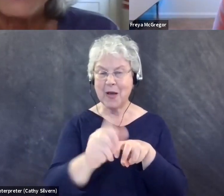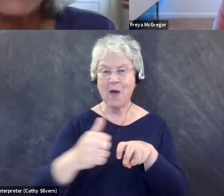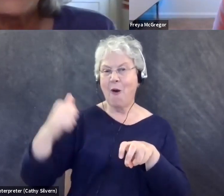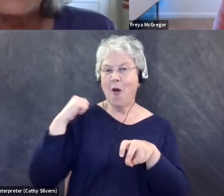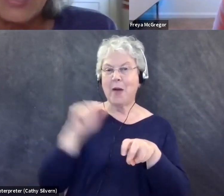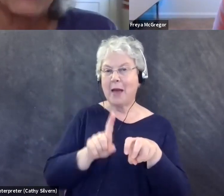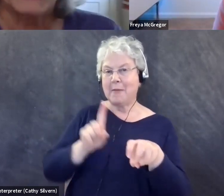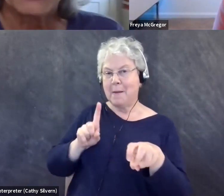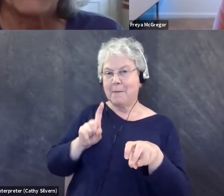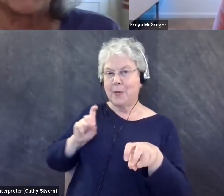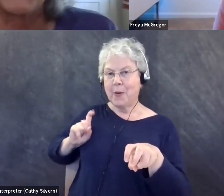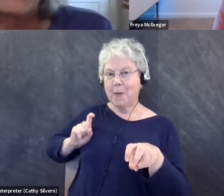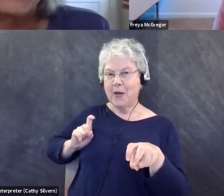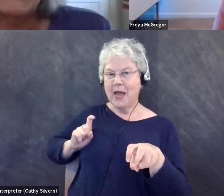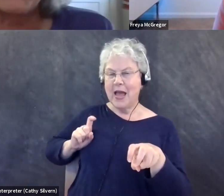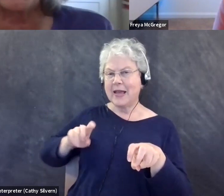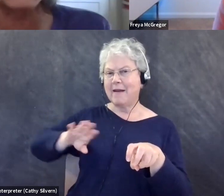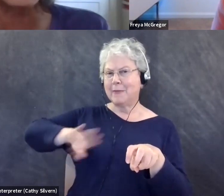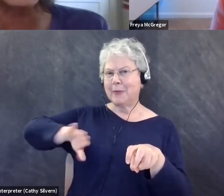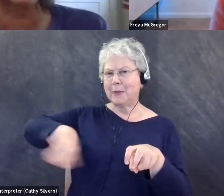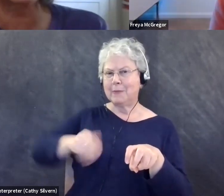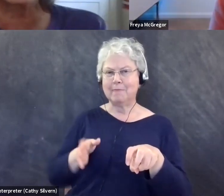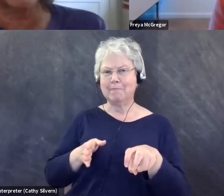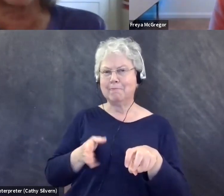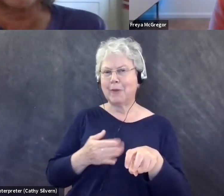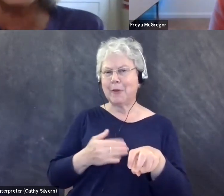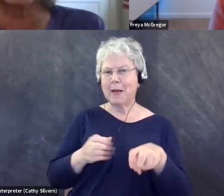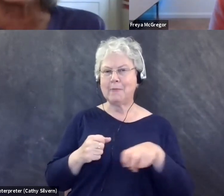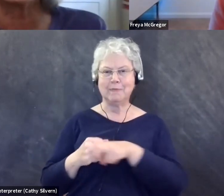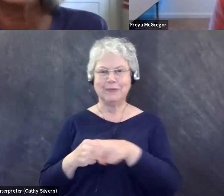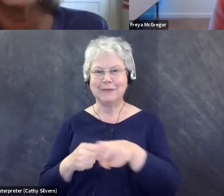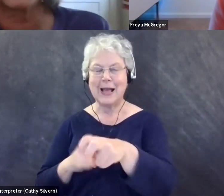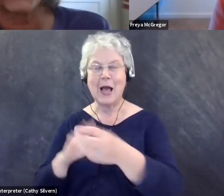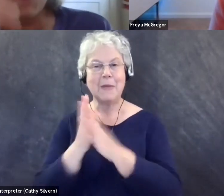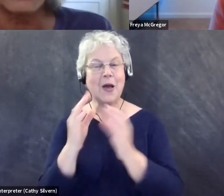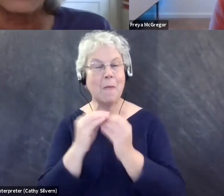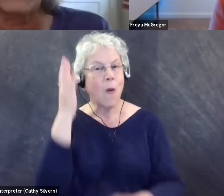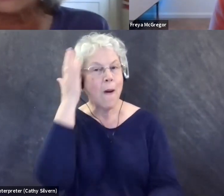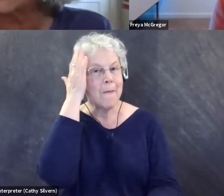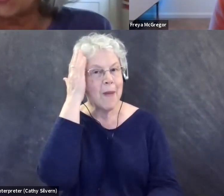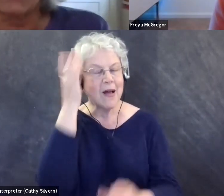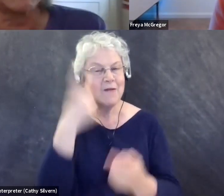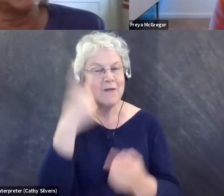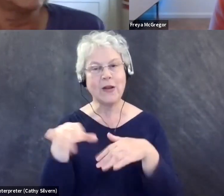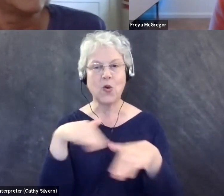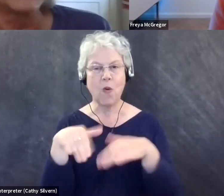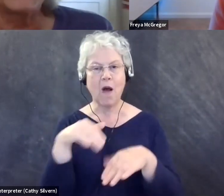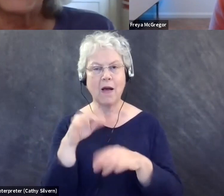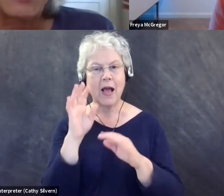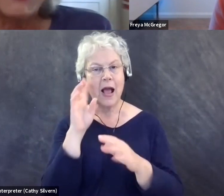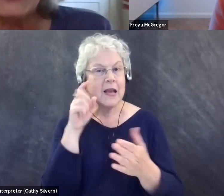their feet to kind of clear debris, you know, people just start to become more mindful when they're walking and they just start